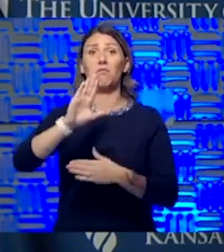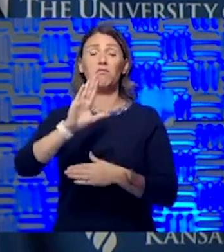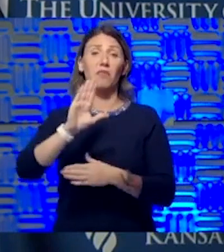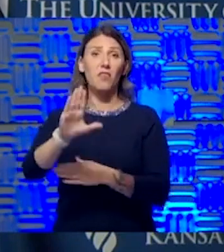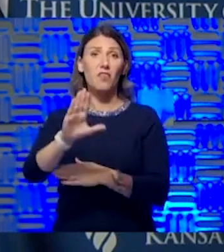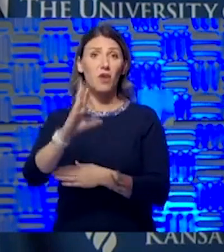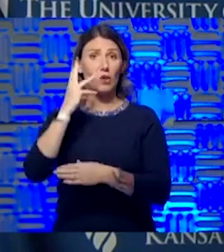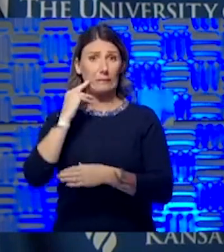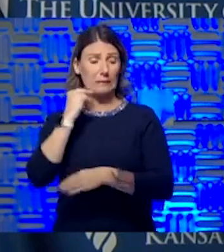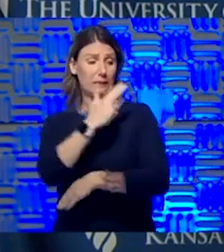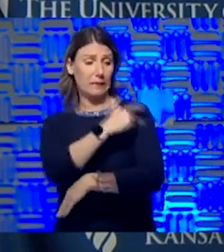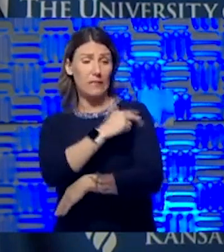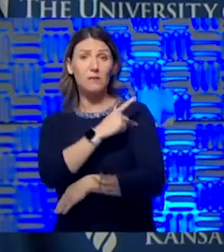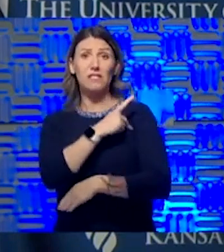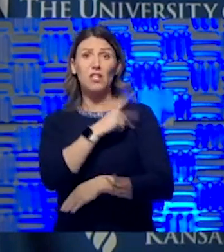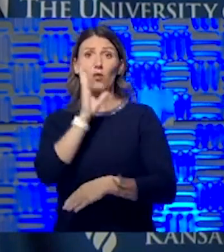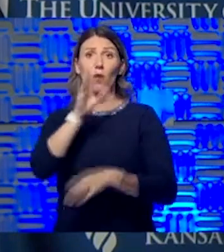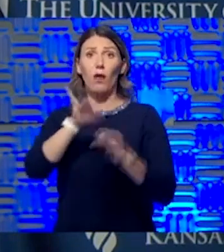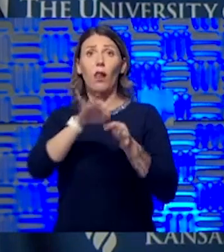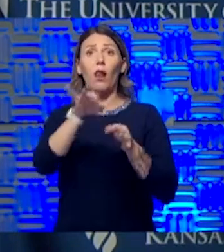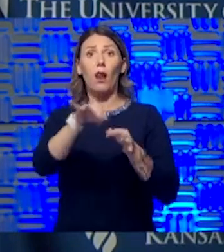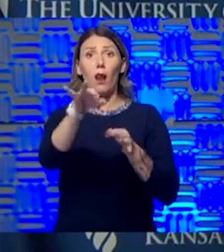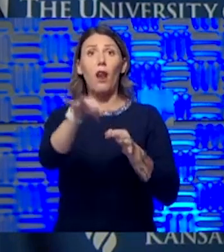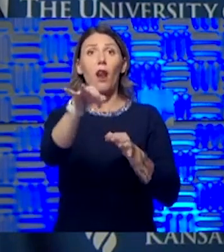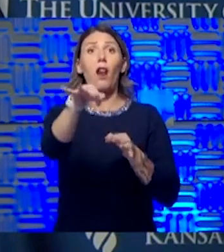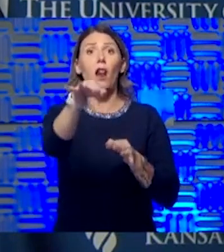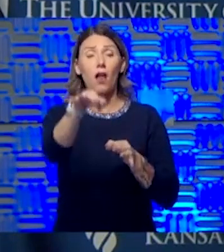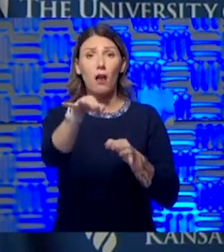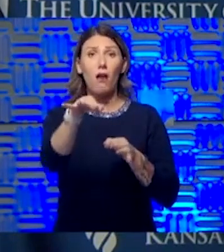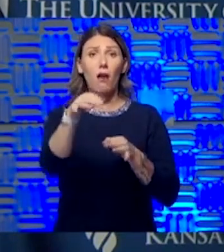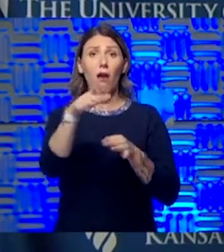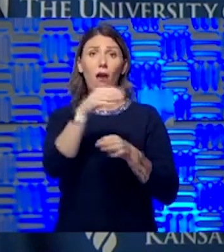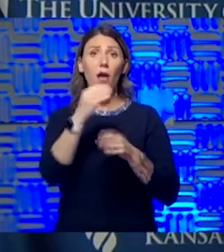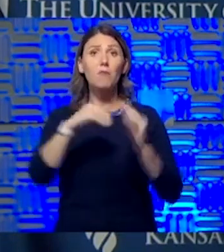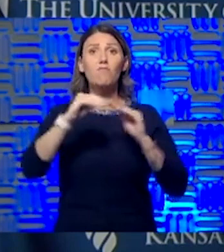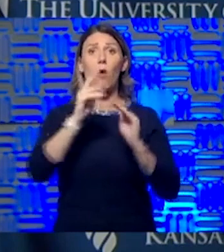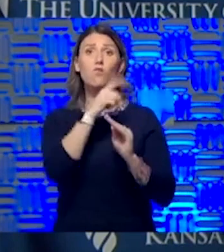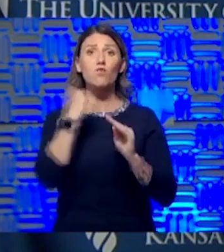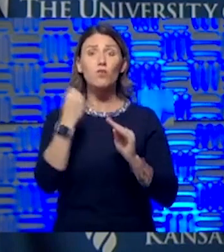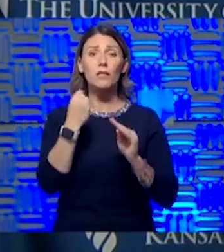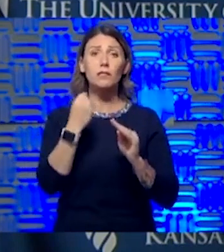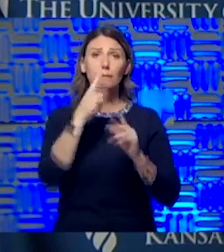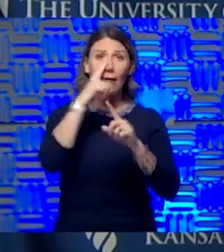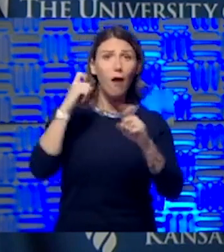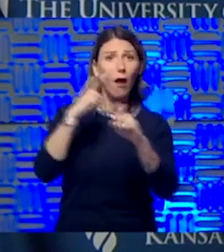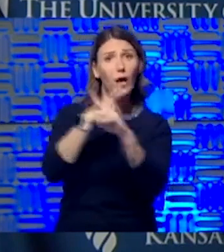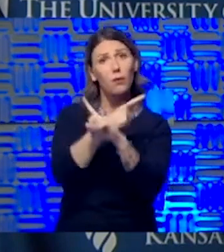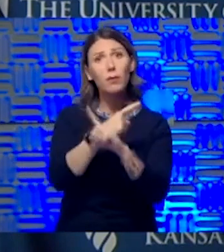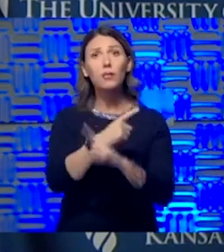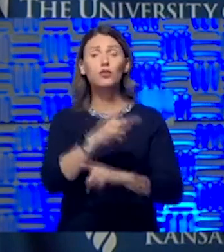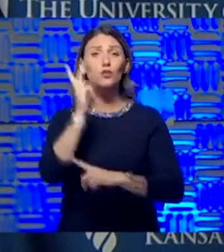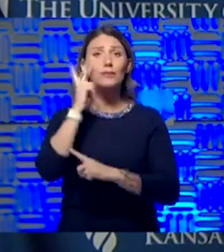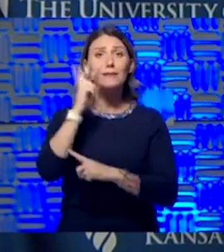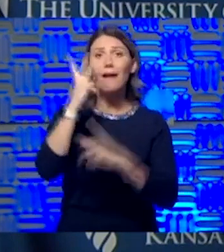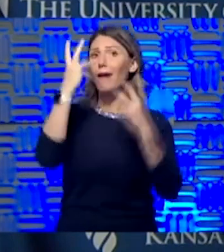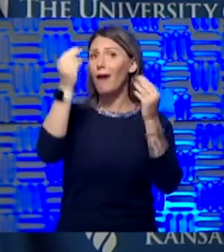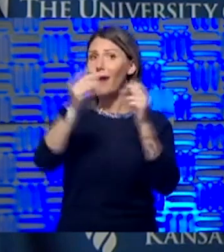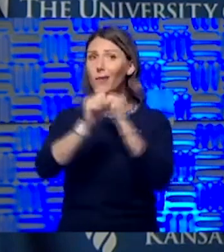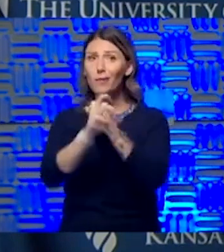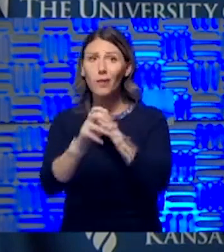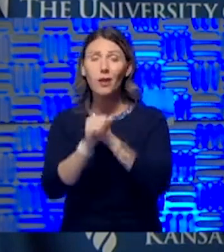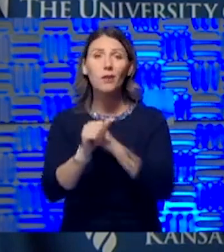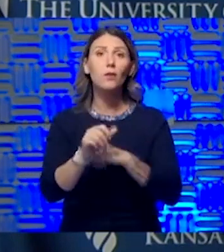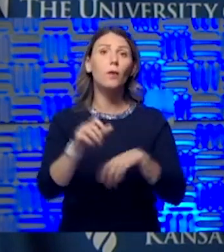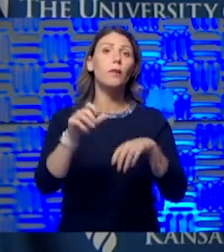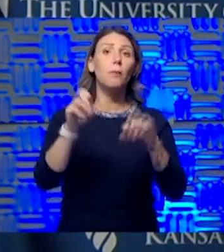longer. It puts them at risk for a lot of these complications that you do see in the media and possible transfer